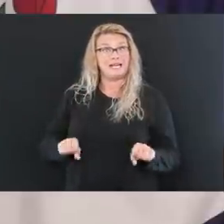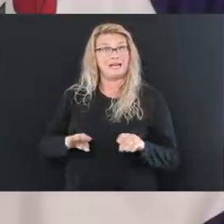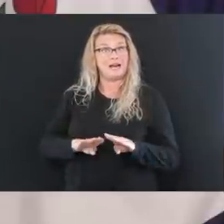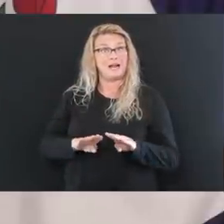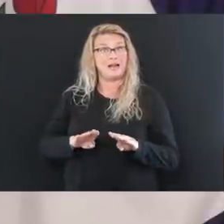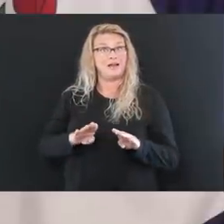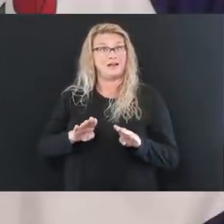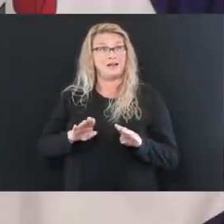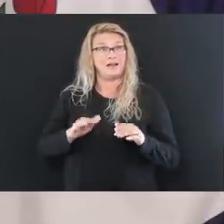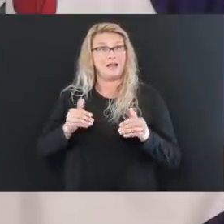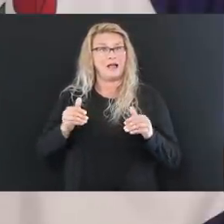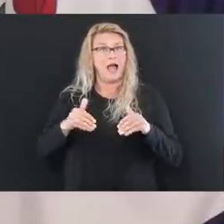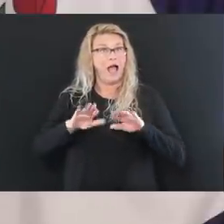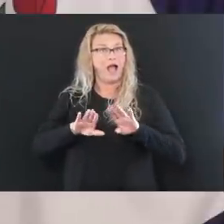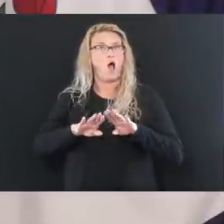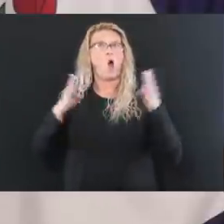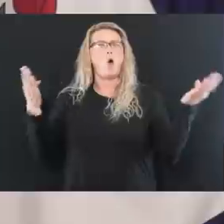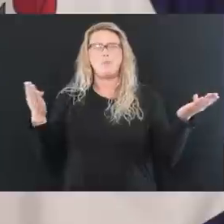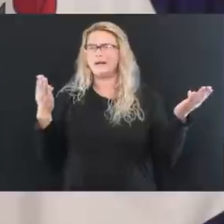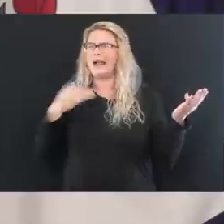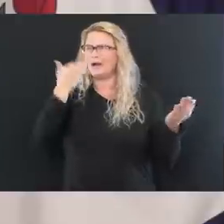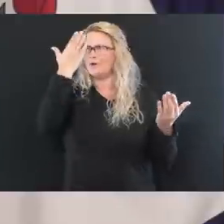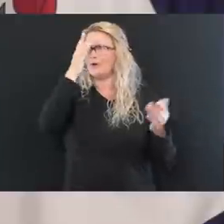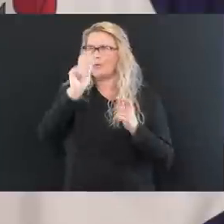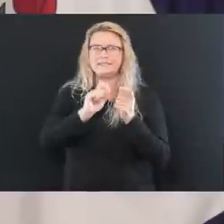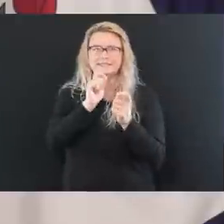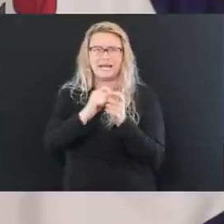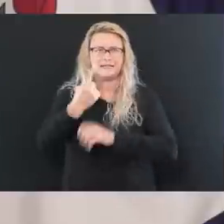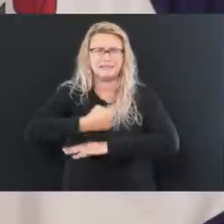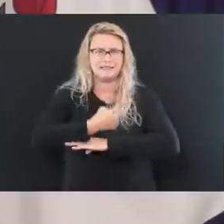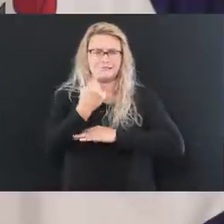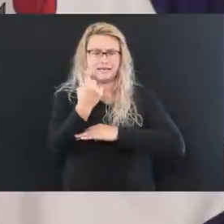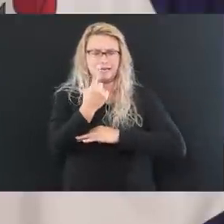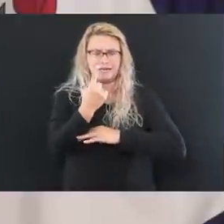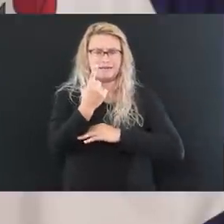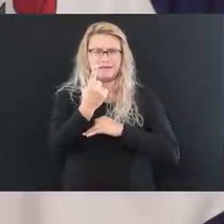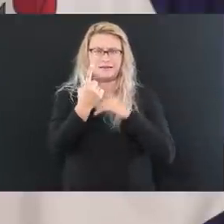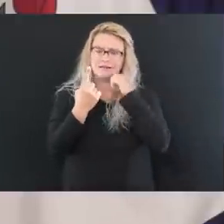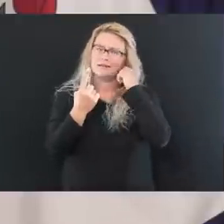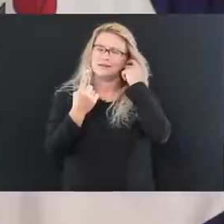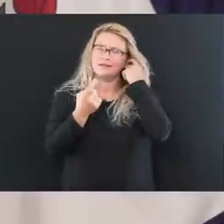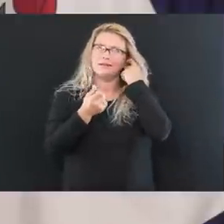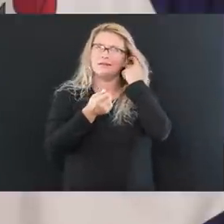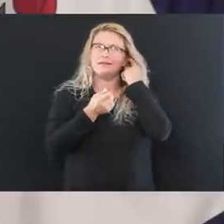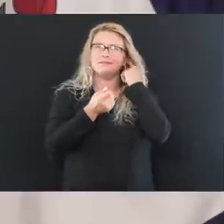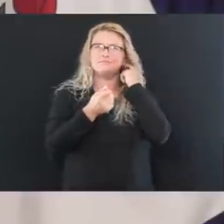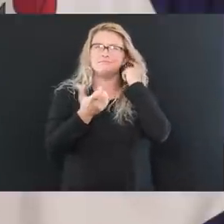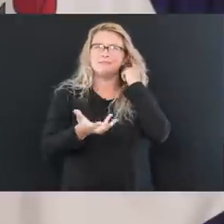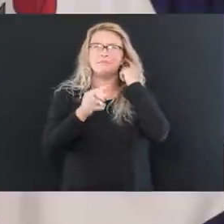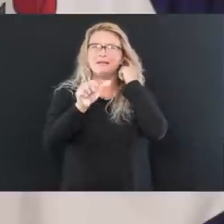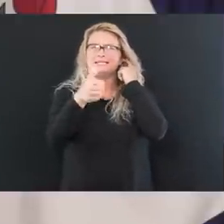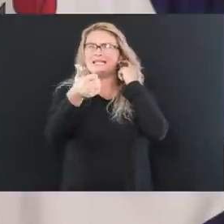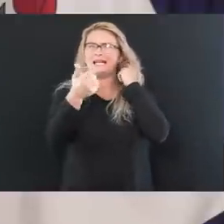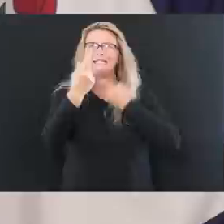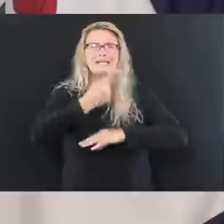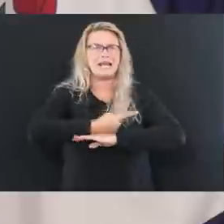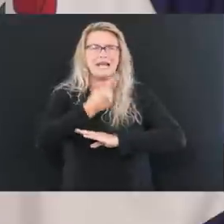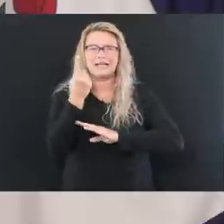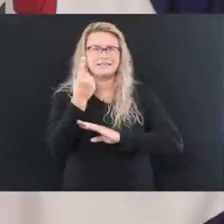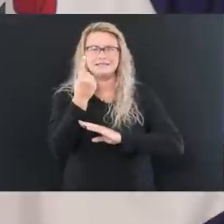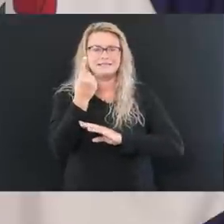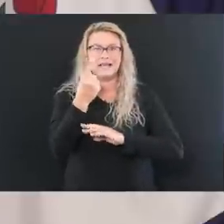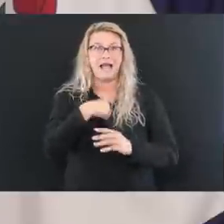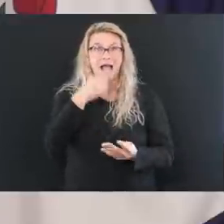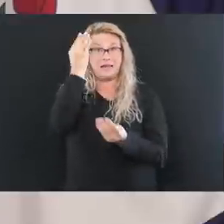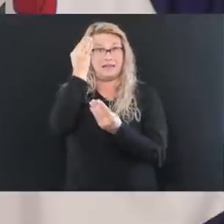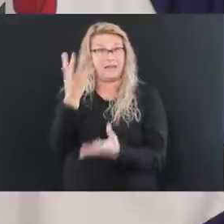and I can't recall exactly the date, but it, you know, it was, it was several days, 10 days out, you know, or something like